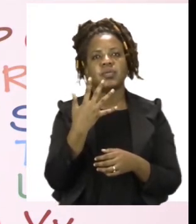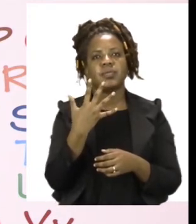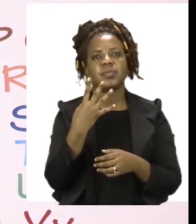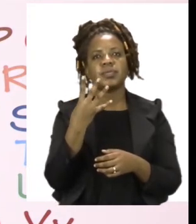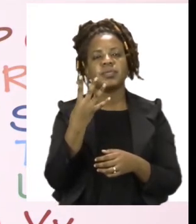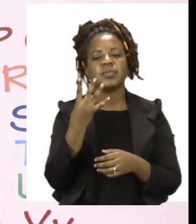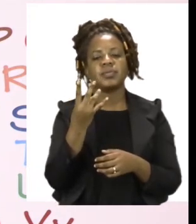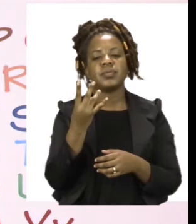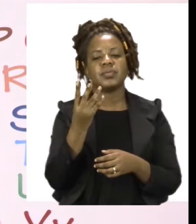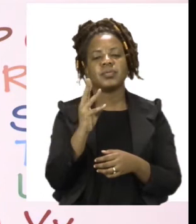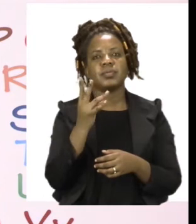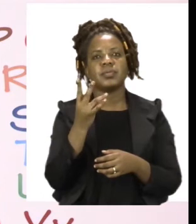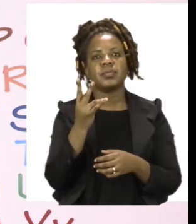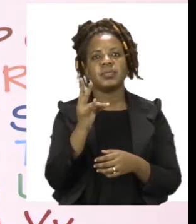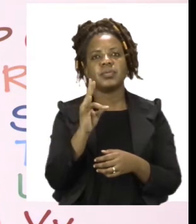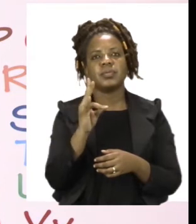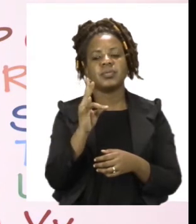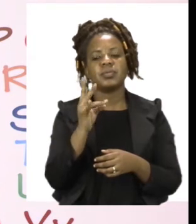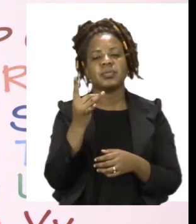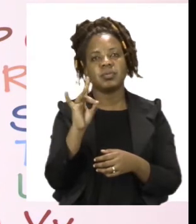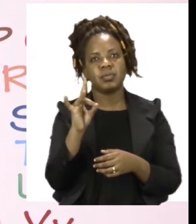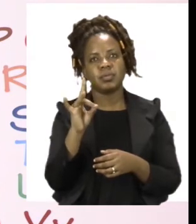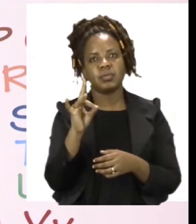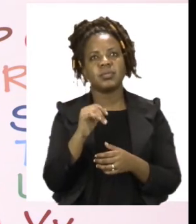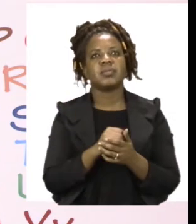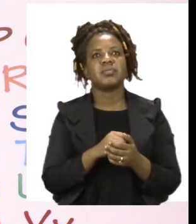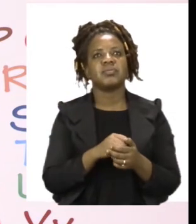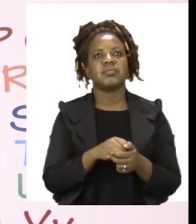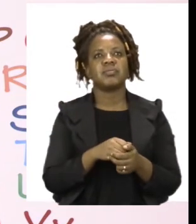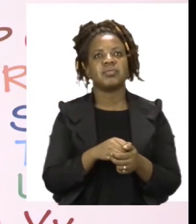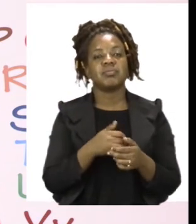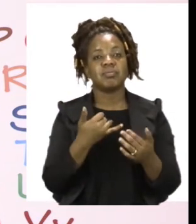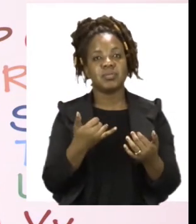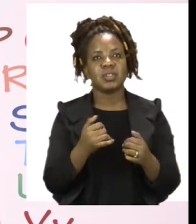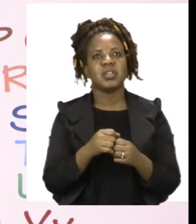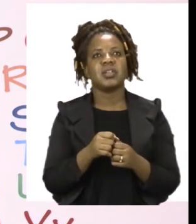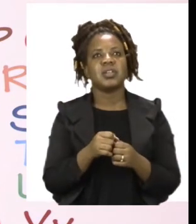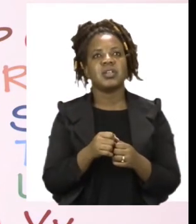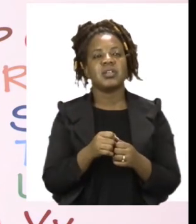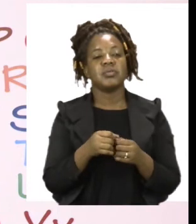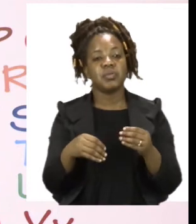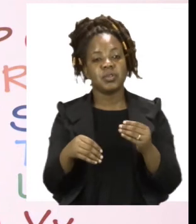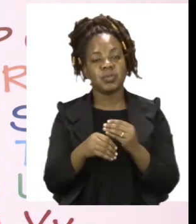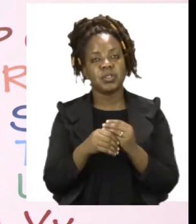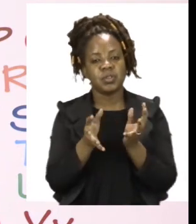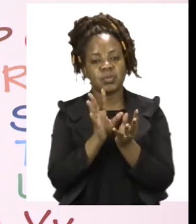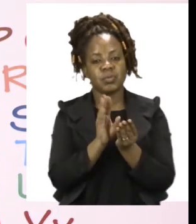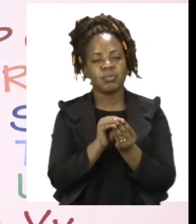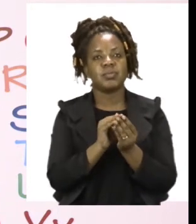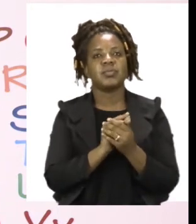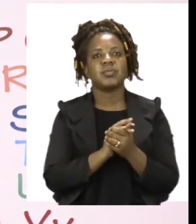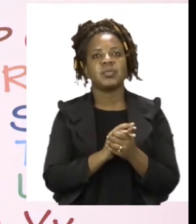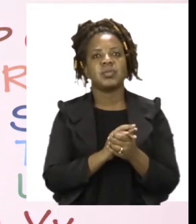five, six, seven, eight. Now, I need to add them together. So,